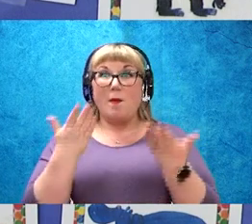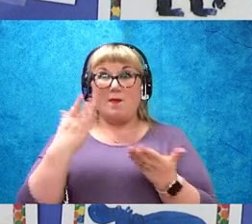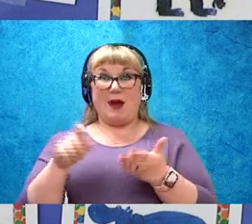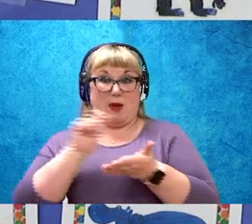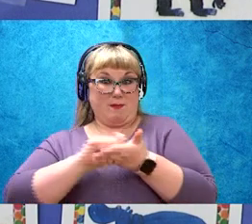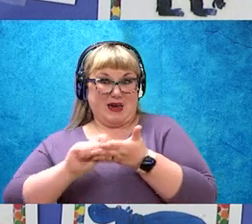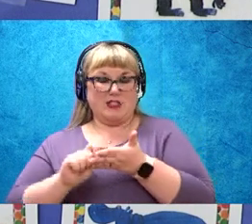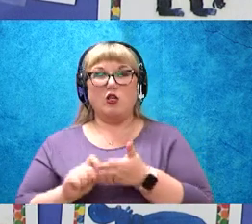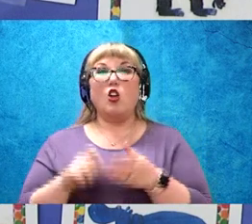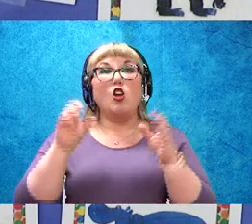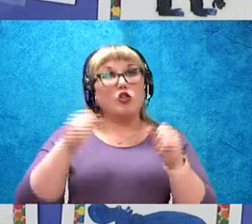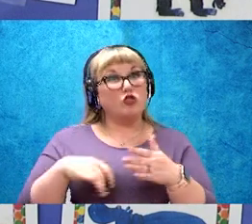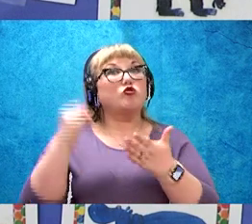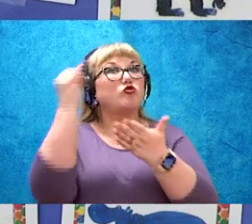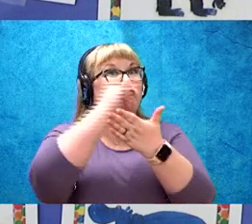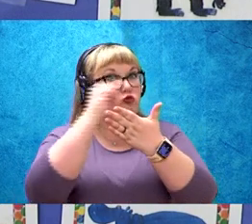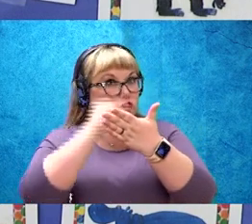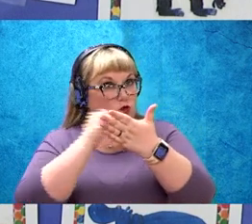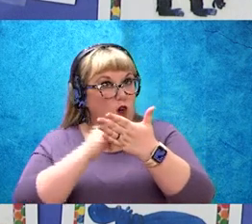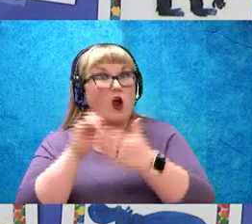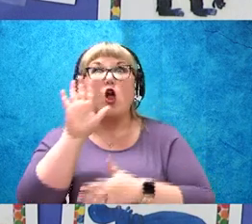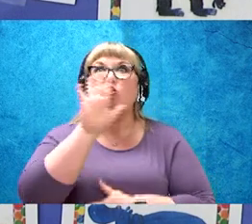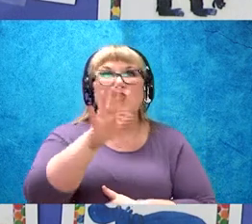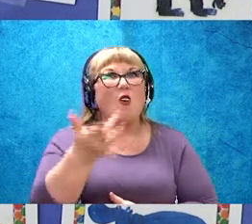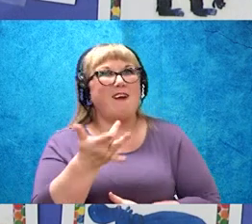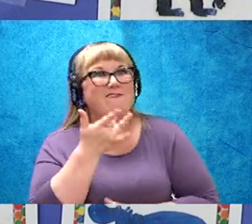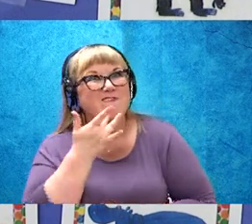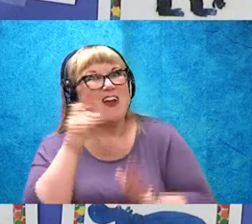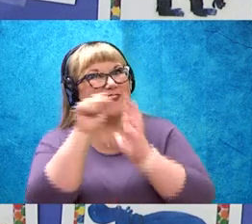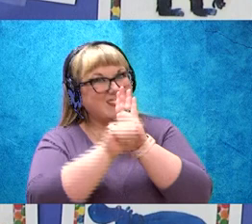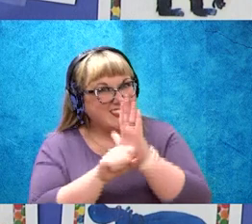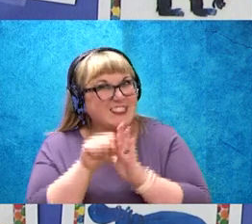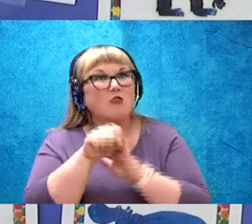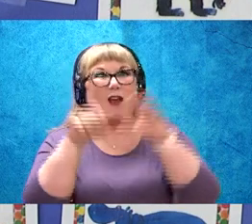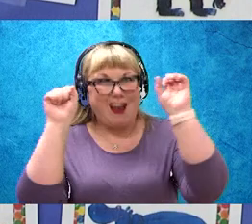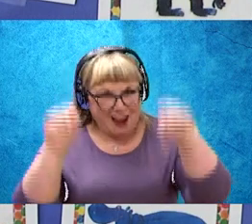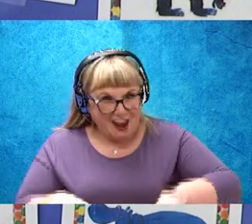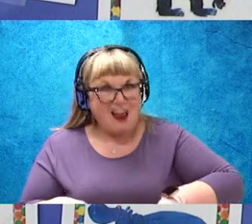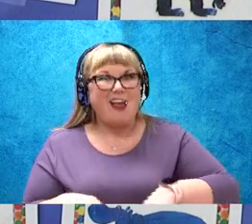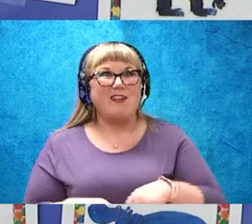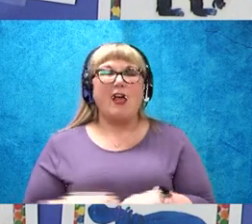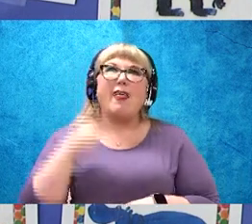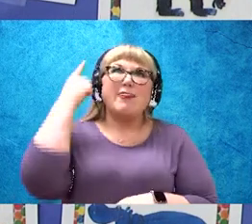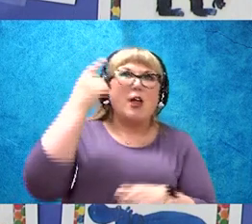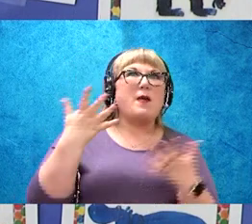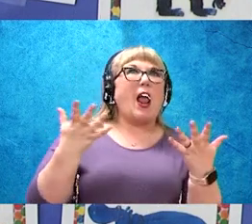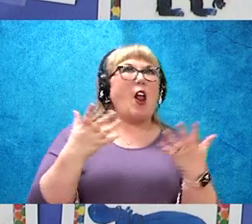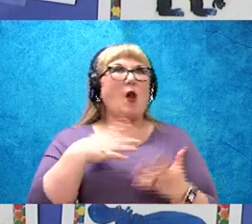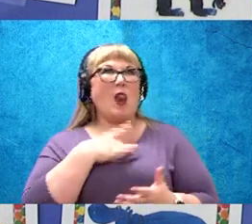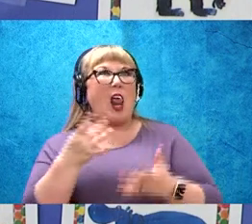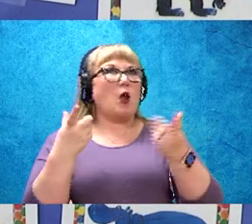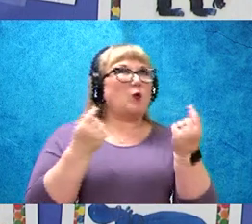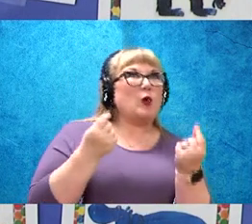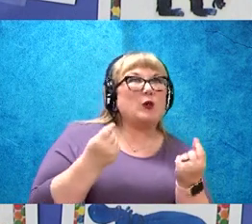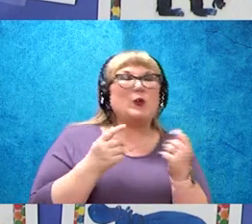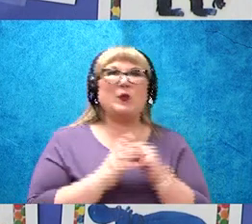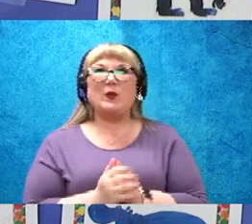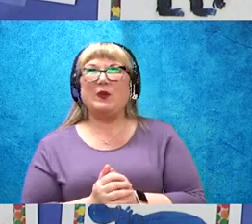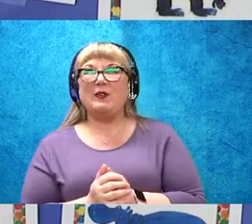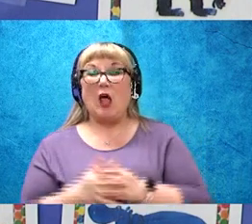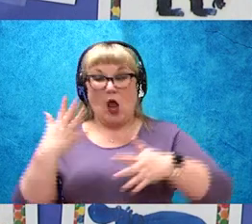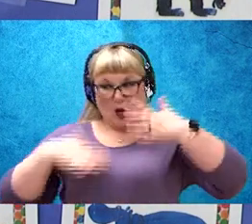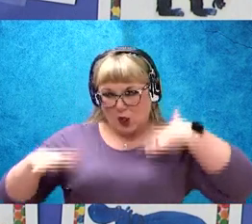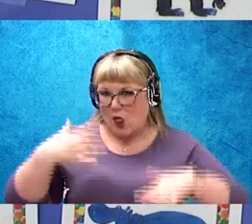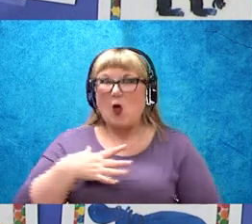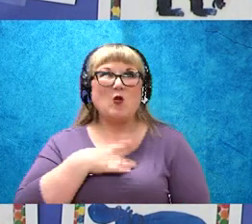you could practice drawing your favorite season. Think about the things you like to do. Think about the clothes you like